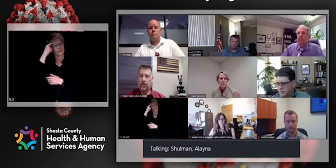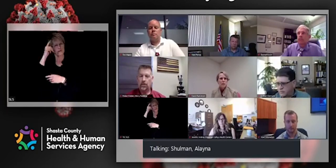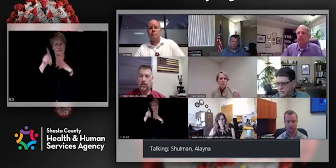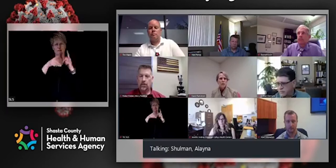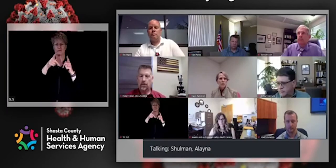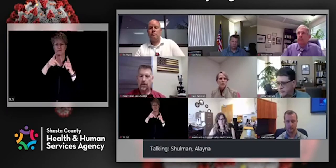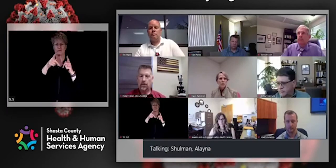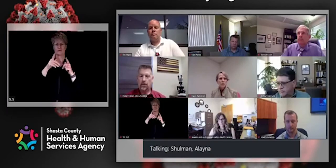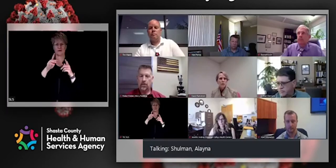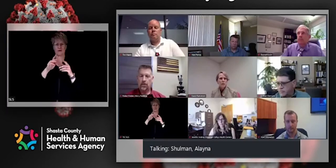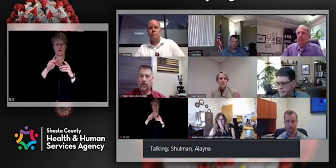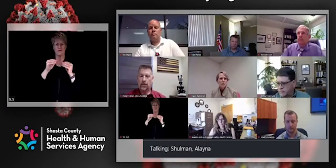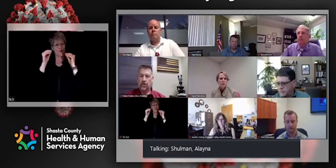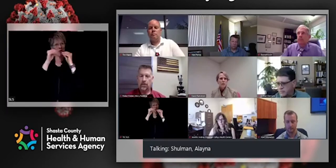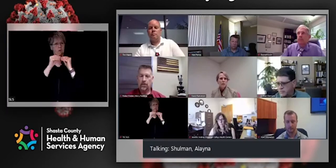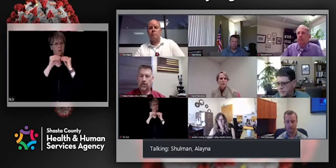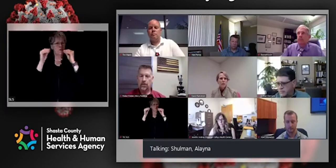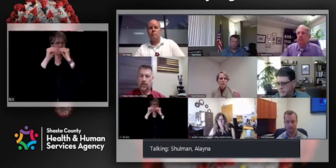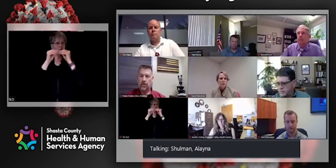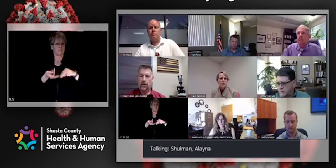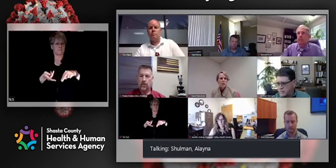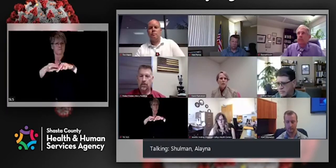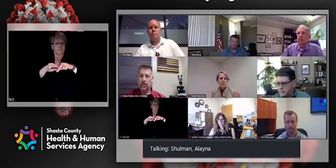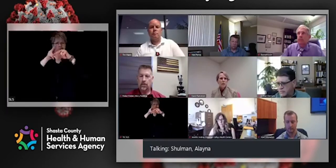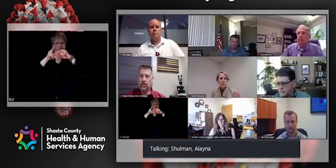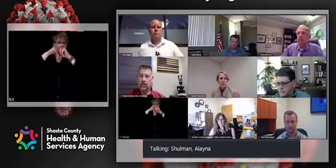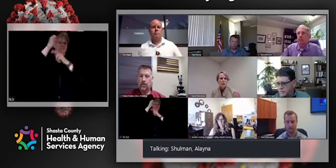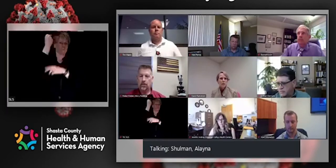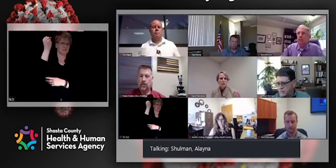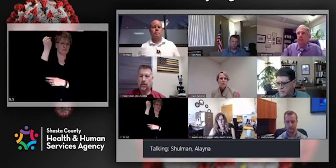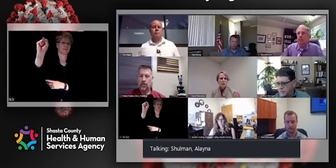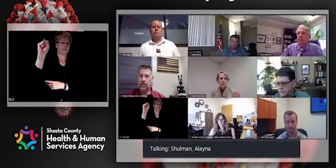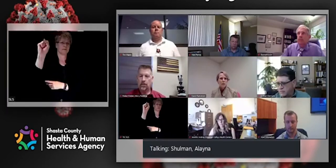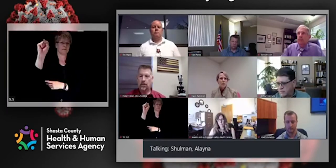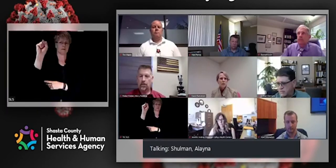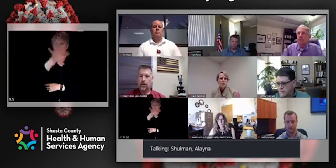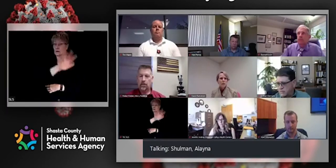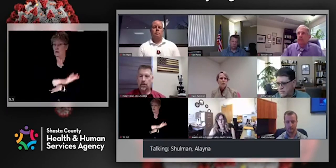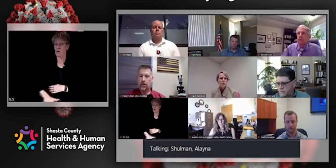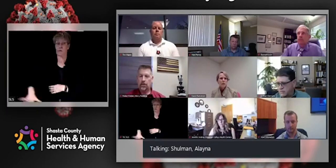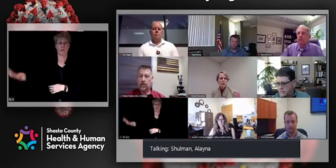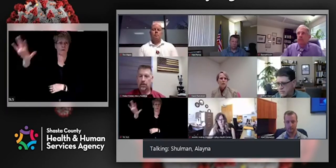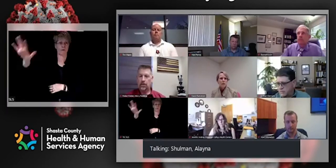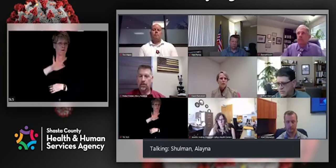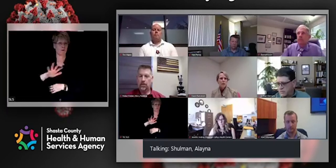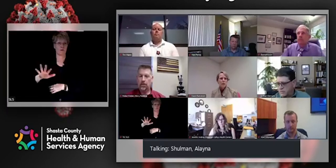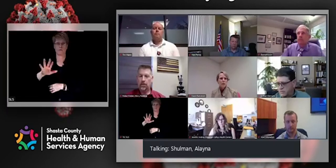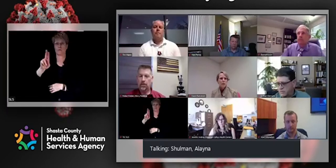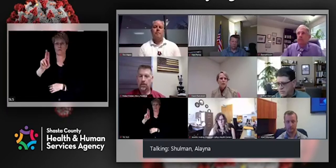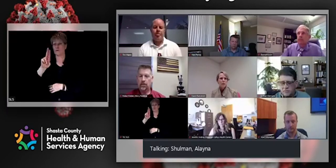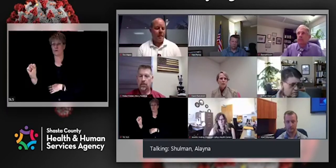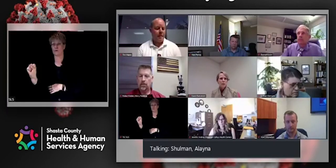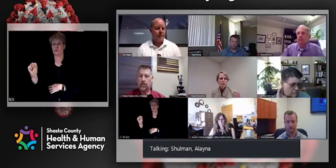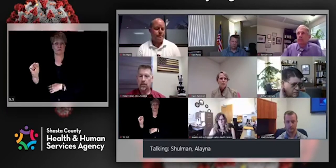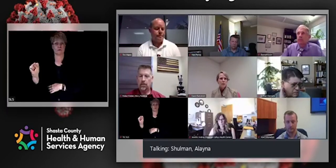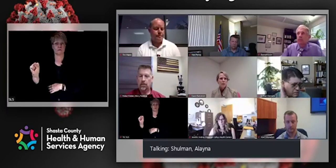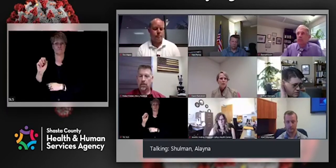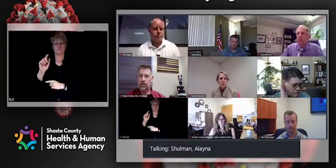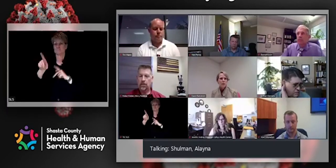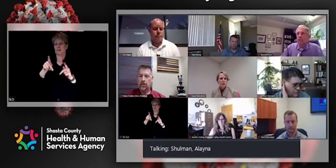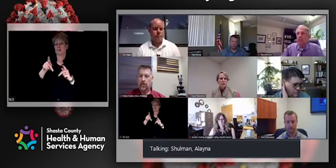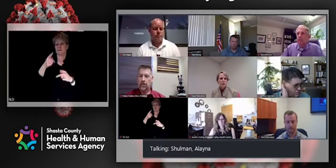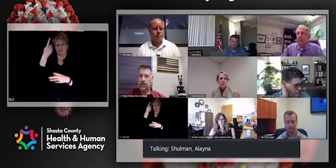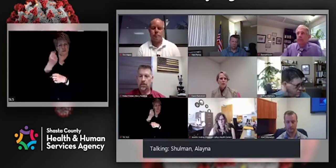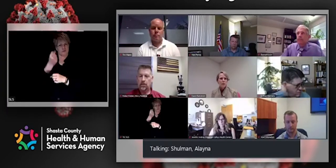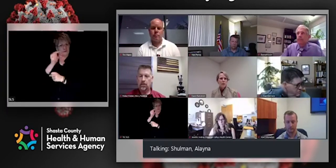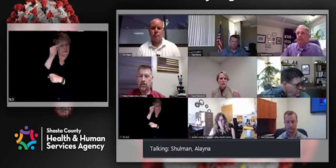locally, just nationally. There's a lot of people who are mistrusting of, you know, government in general, and the response to this